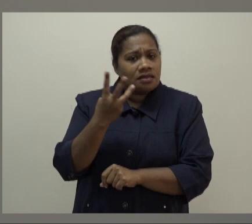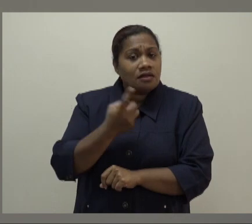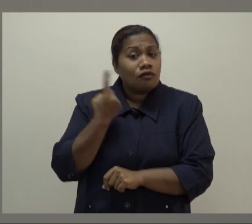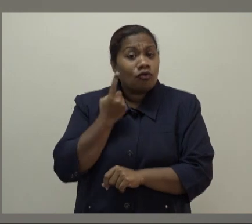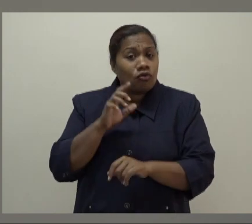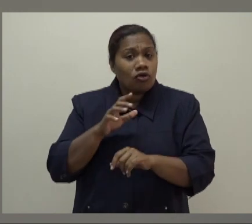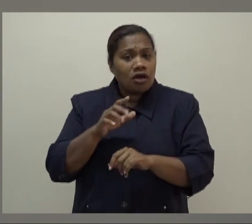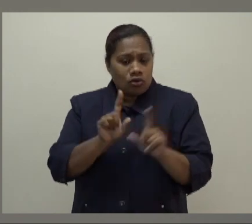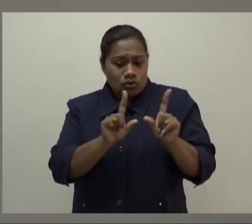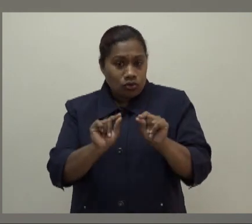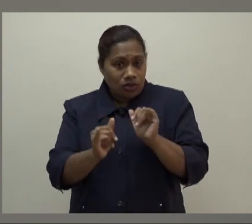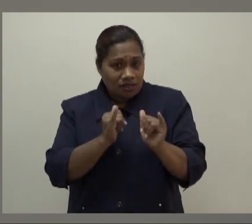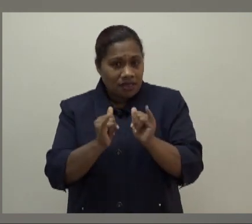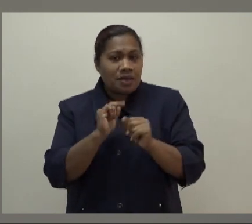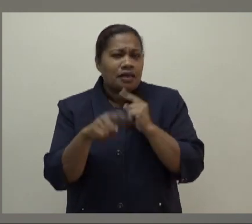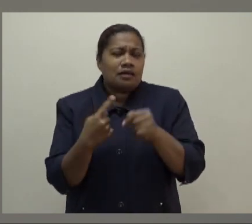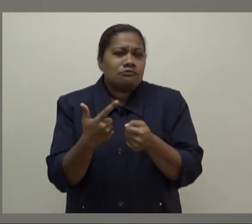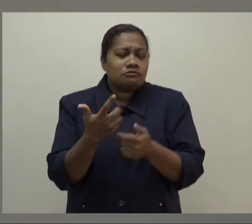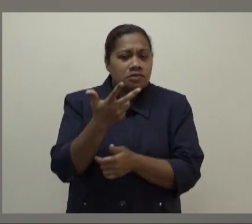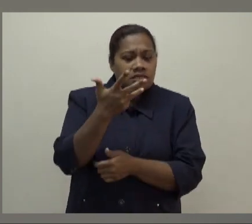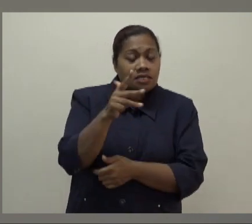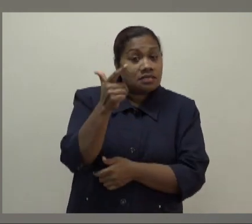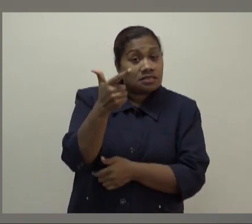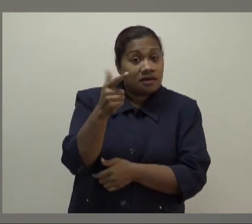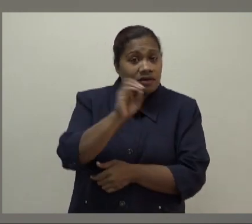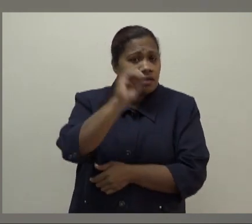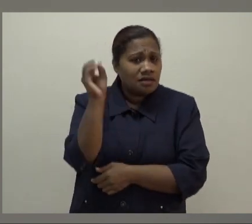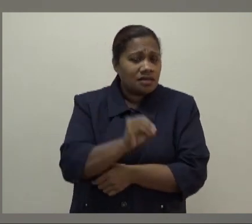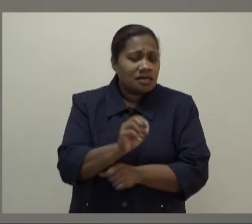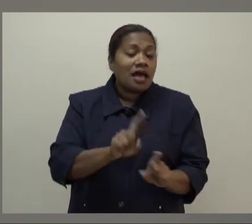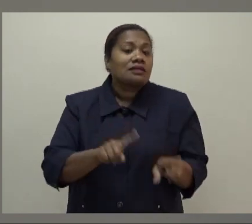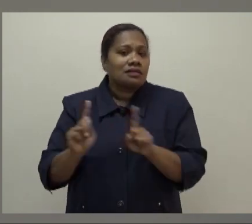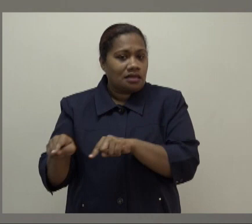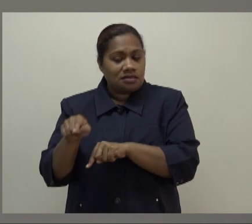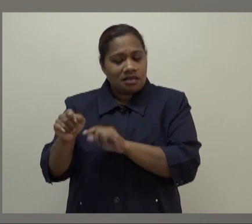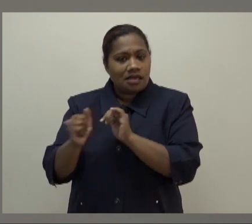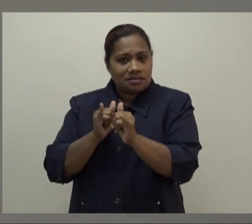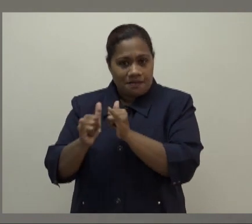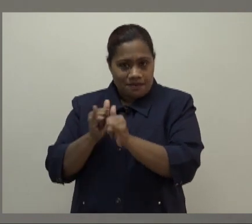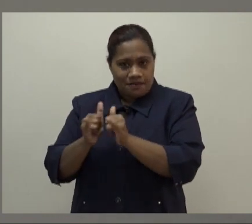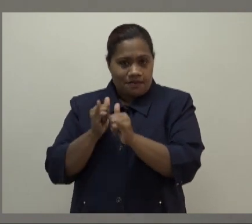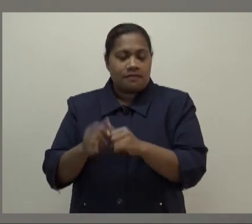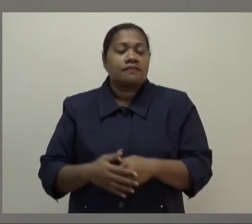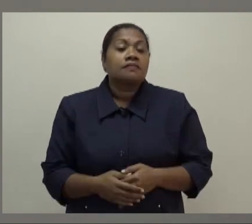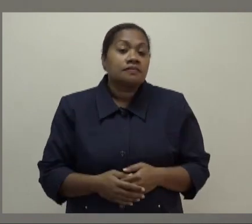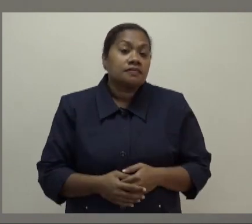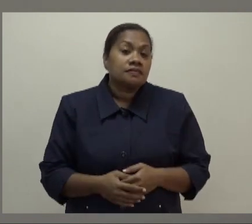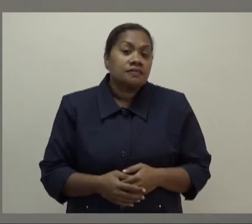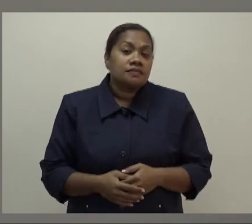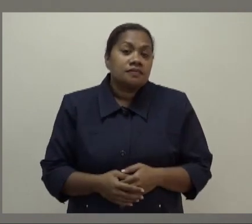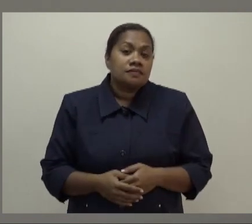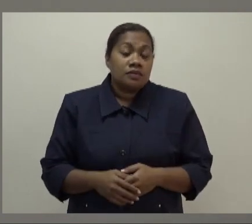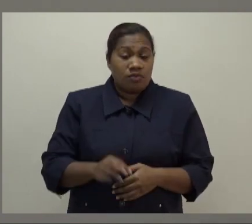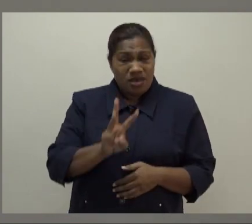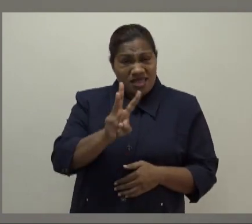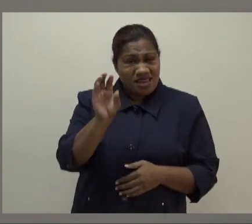exam. There were about 97% attendants for that examination. So the